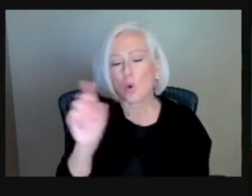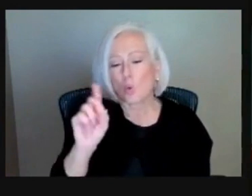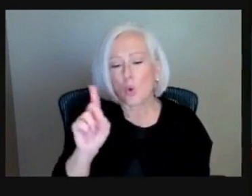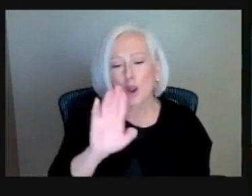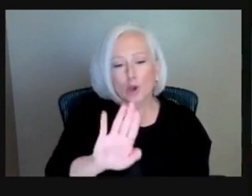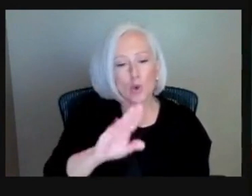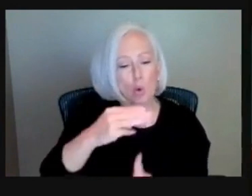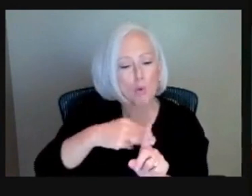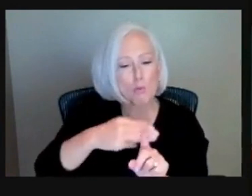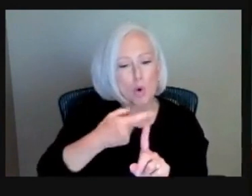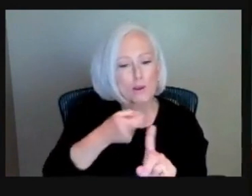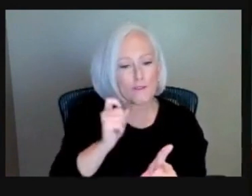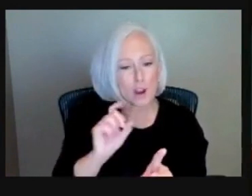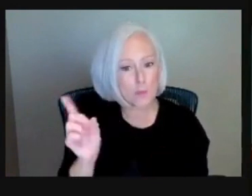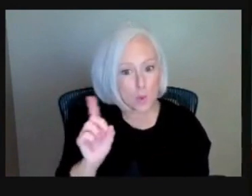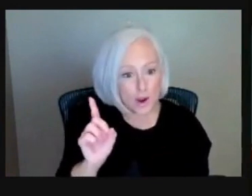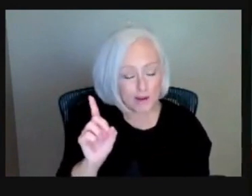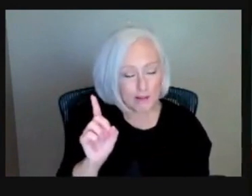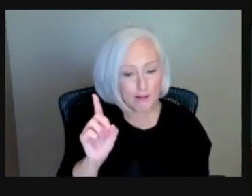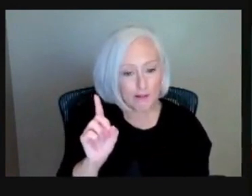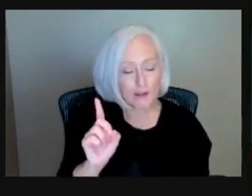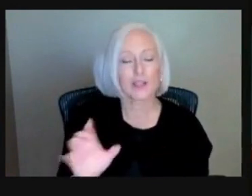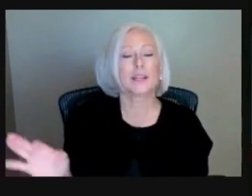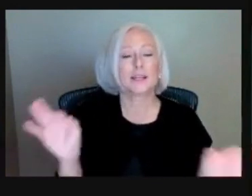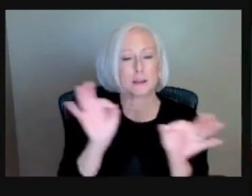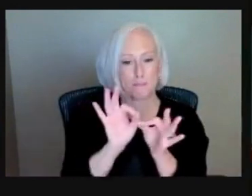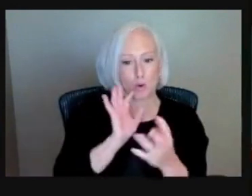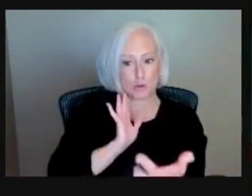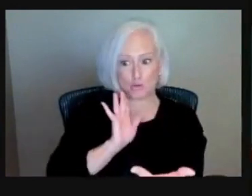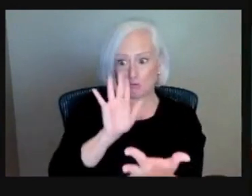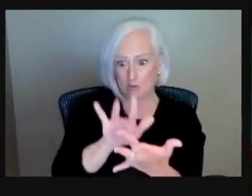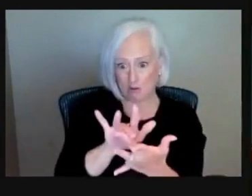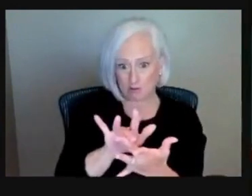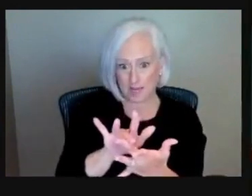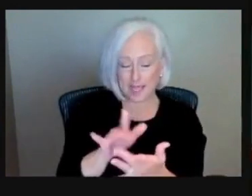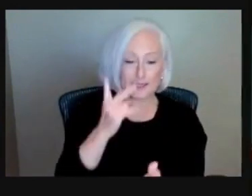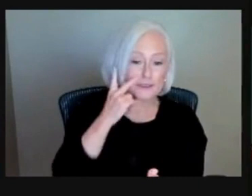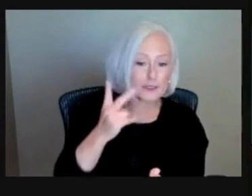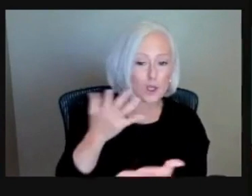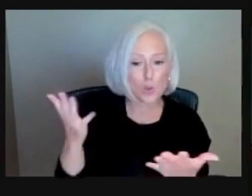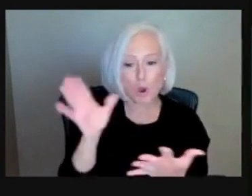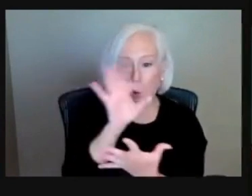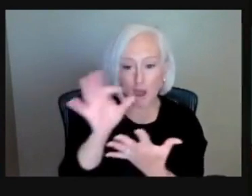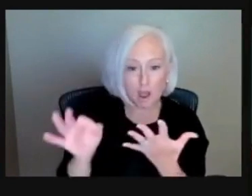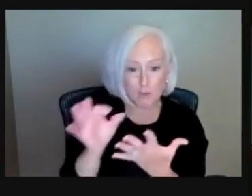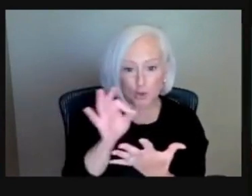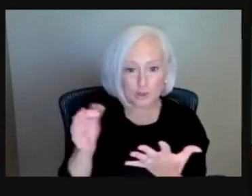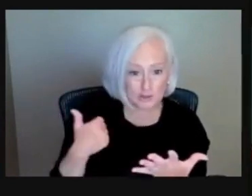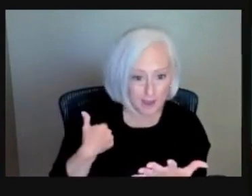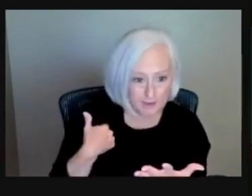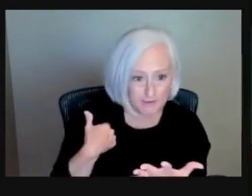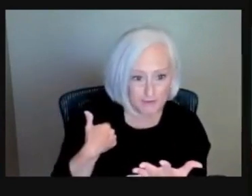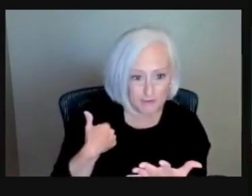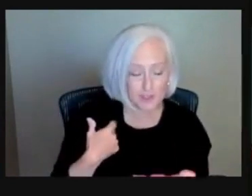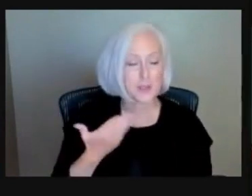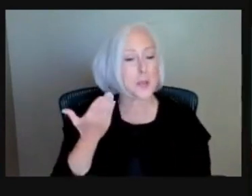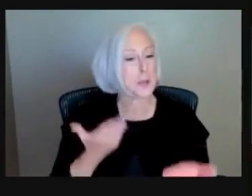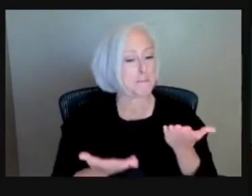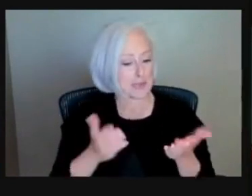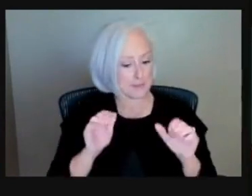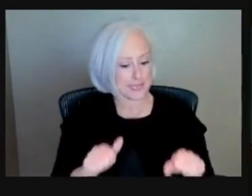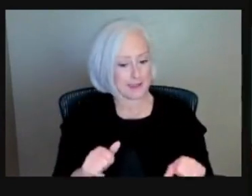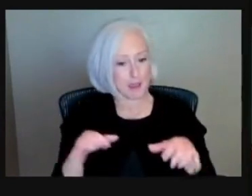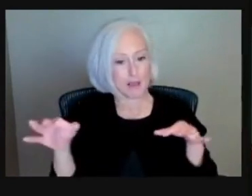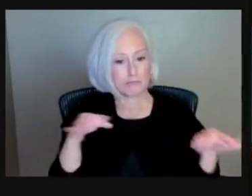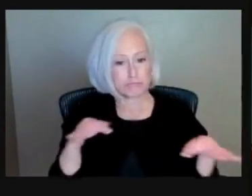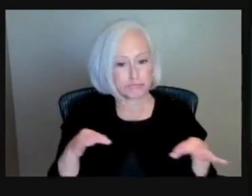want to reach out to them, find out what those options are. They might explain a little bit of what they are and